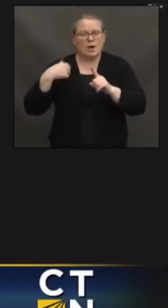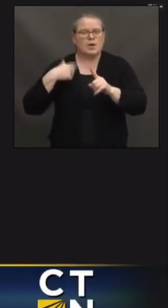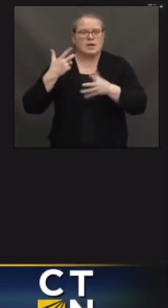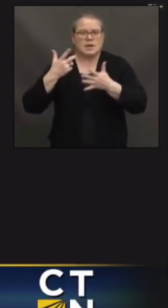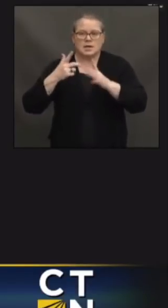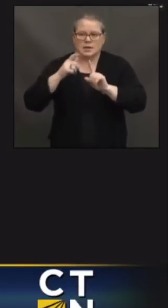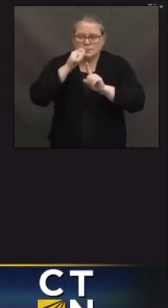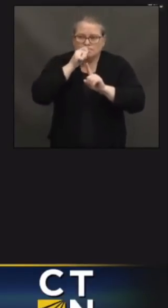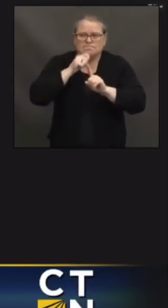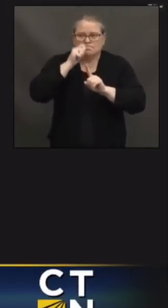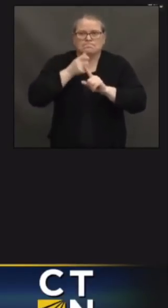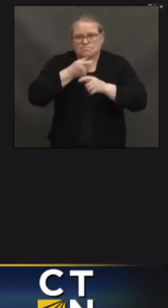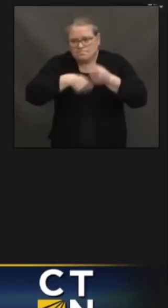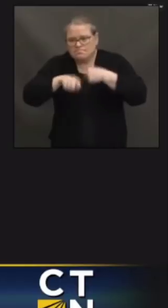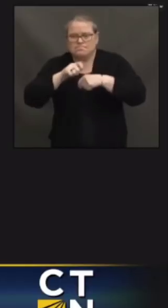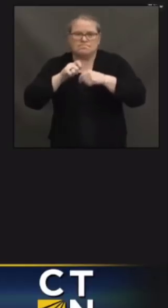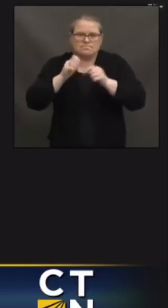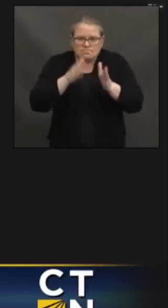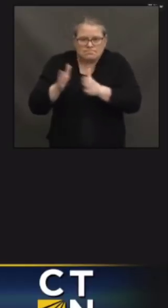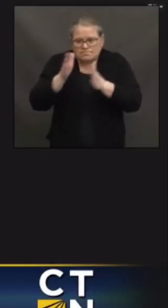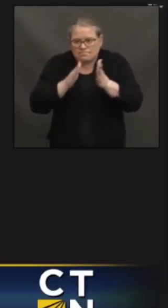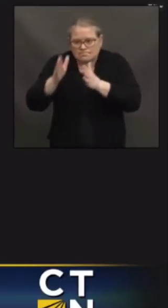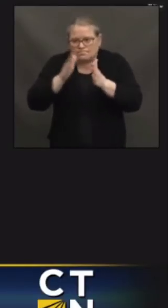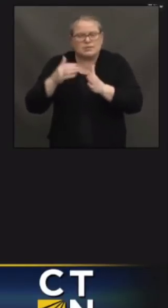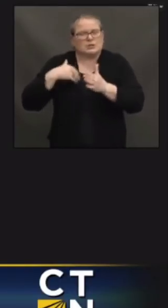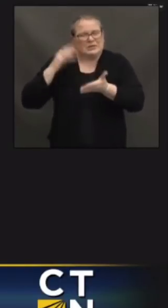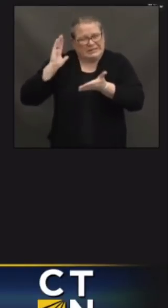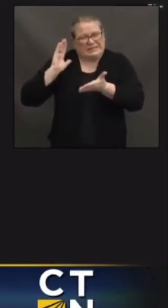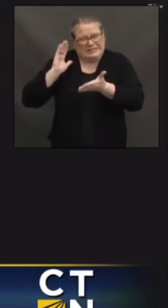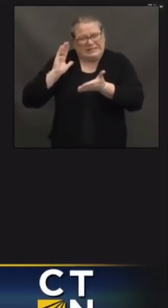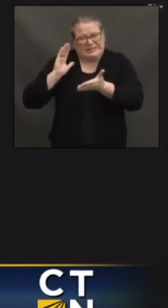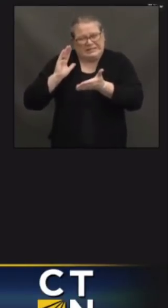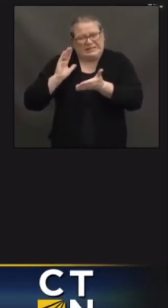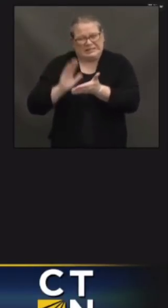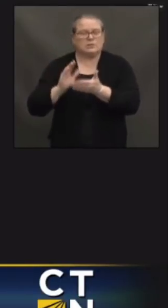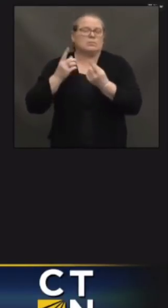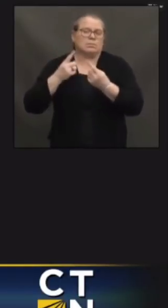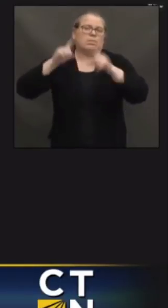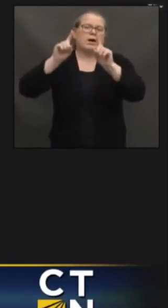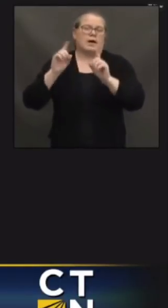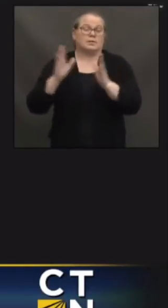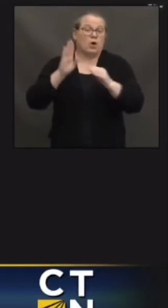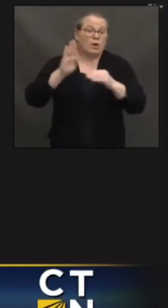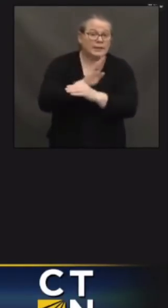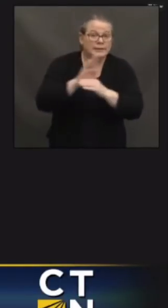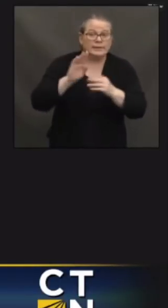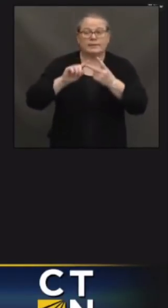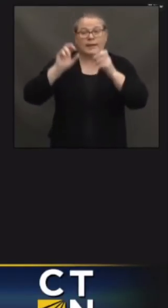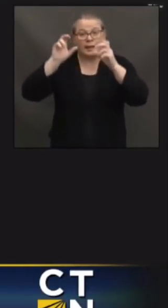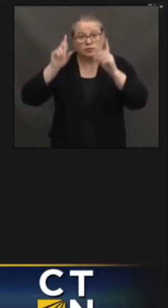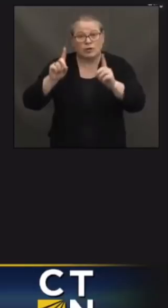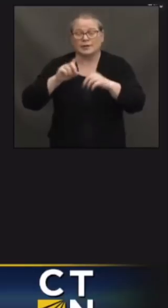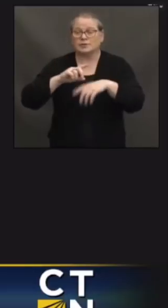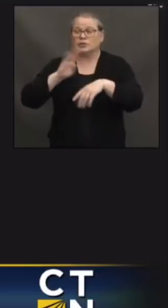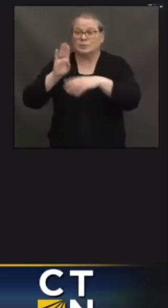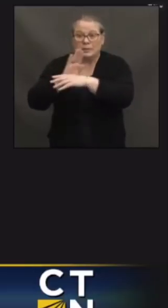step up in the education sector, the health care sector, small business sector. And now we can tell the same story of success when